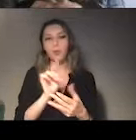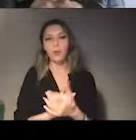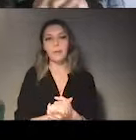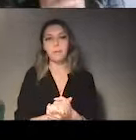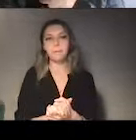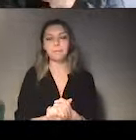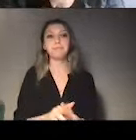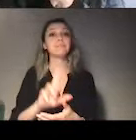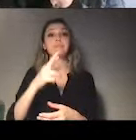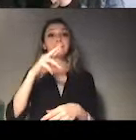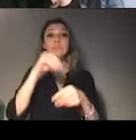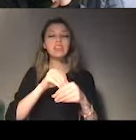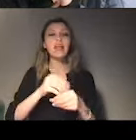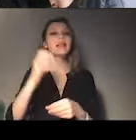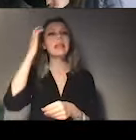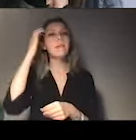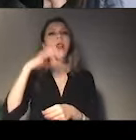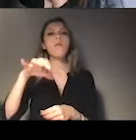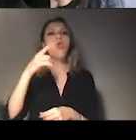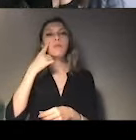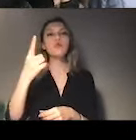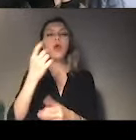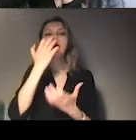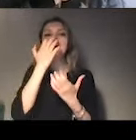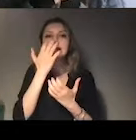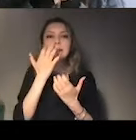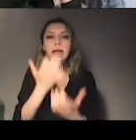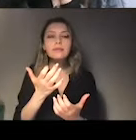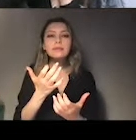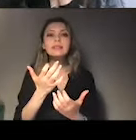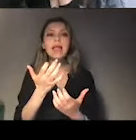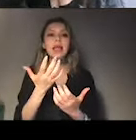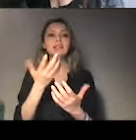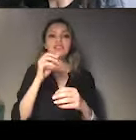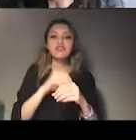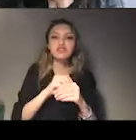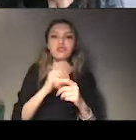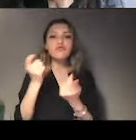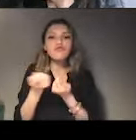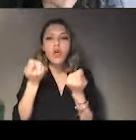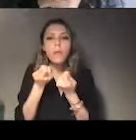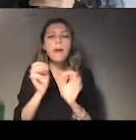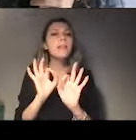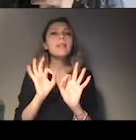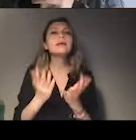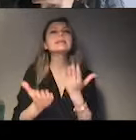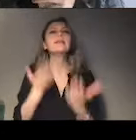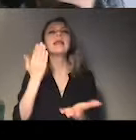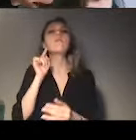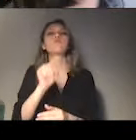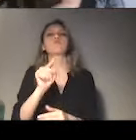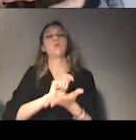the level of implementation of the recommendations. So, for that, you can decide to